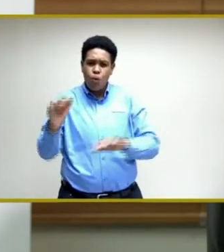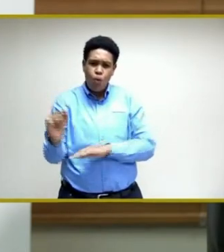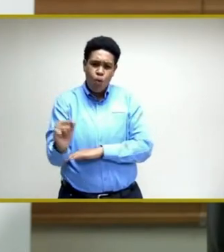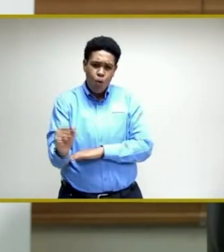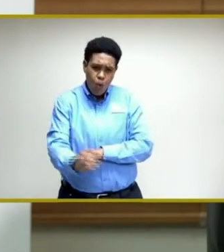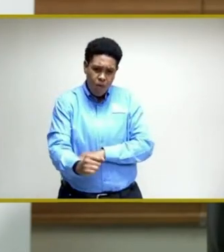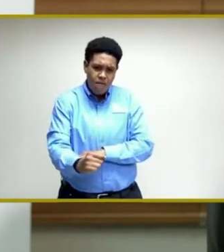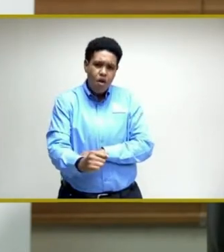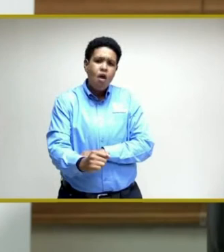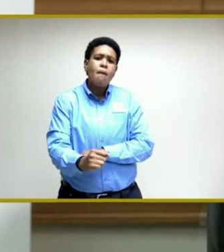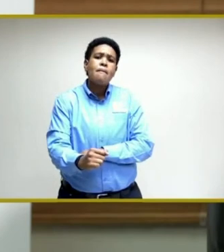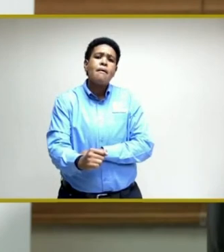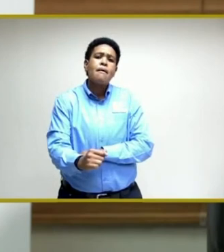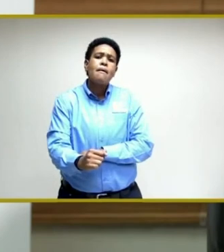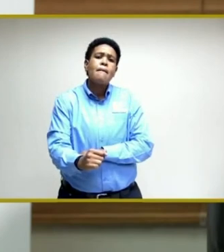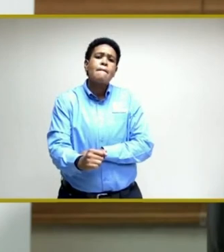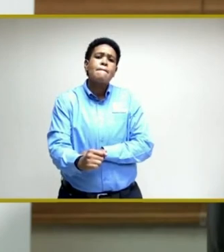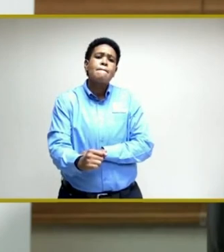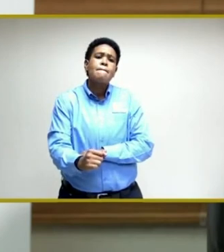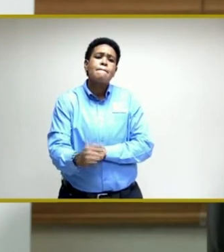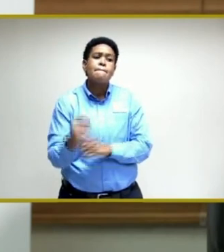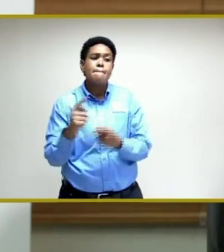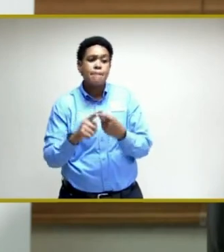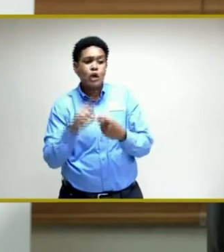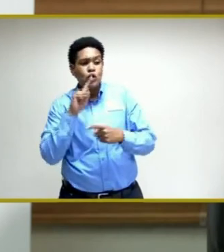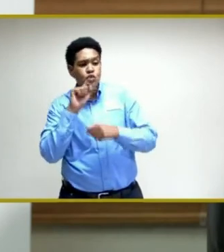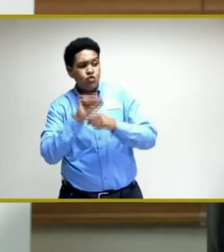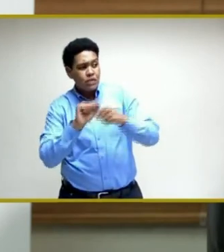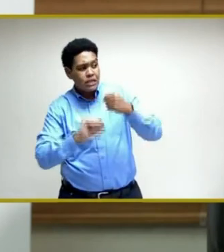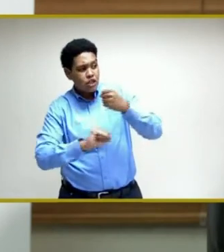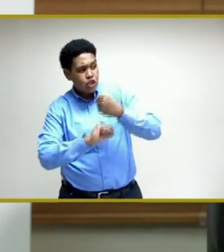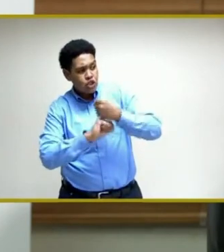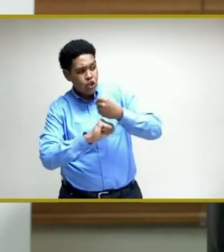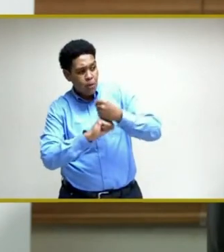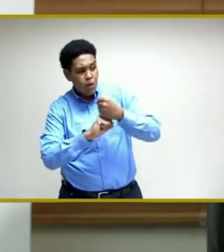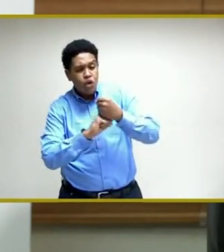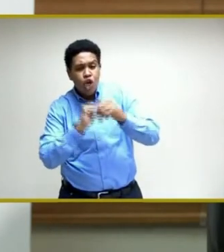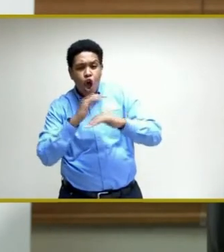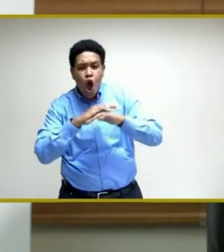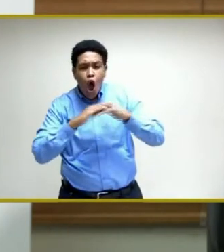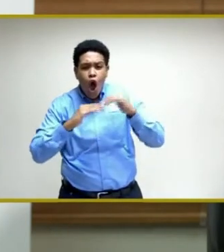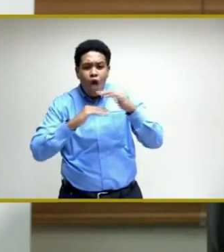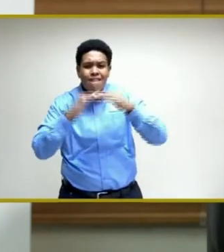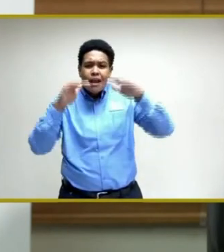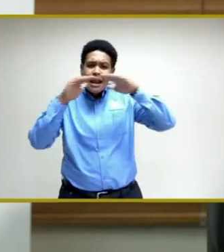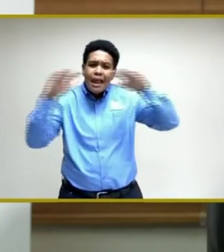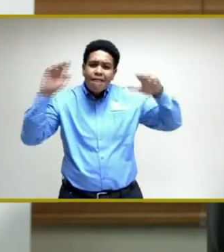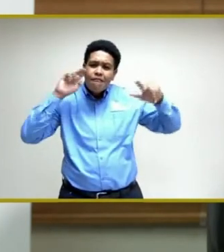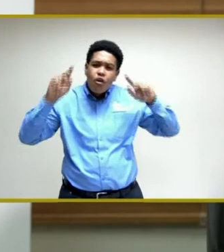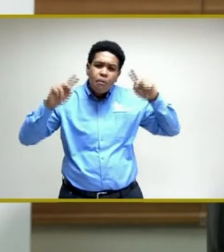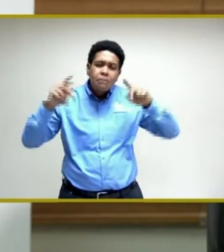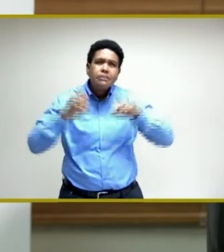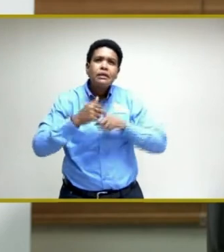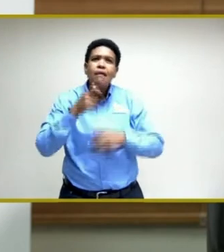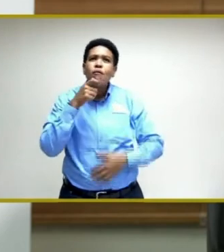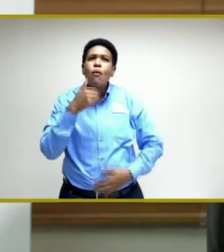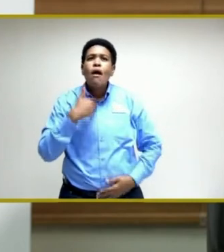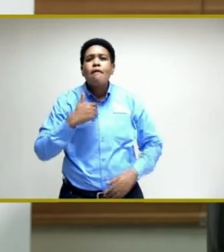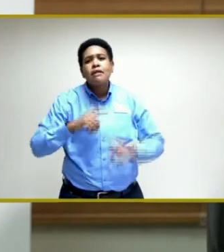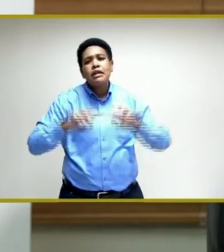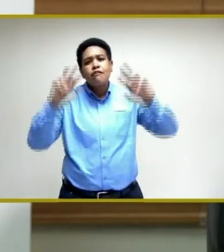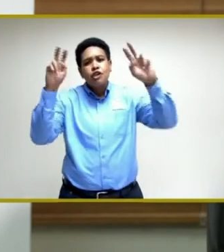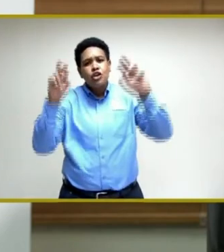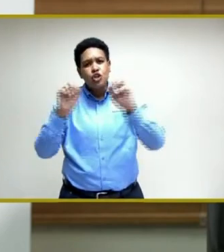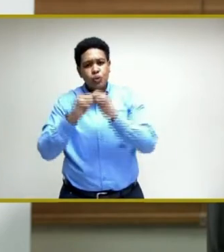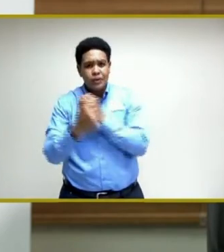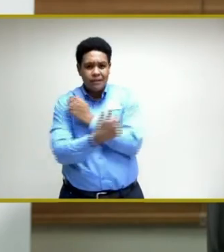and supporting a comfort level for persons who may have issues with